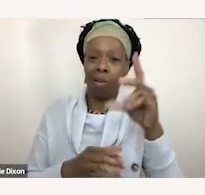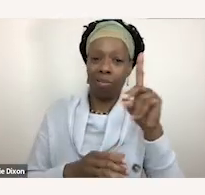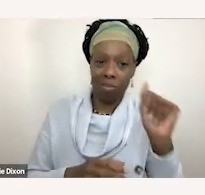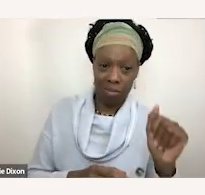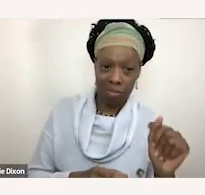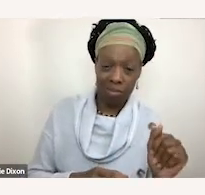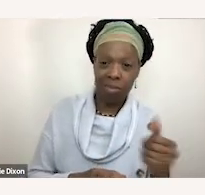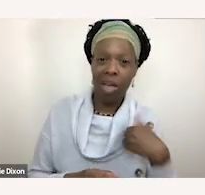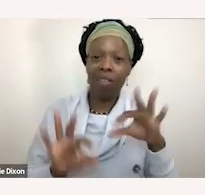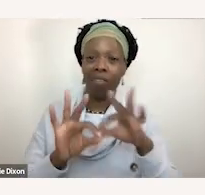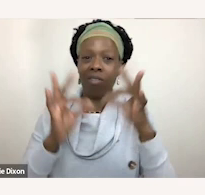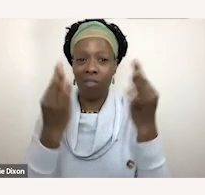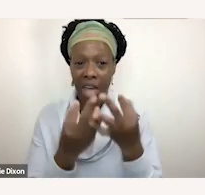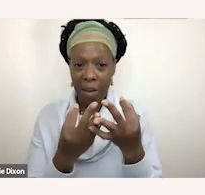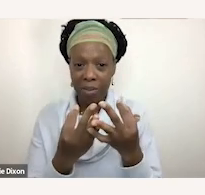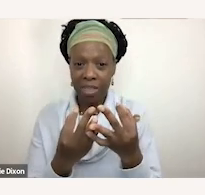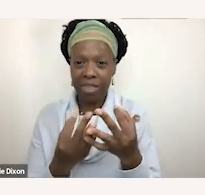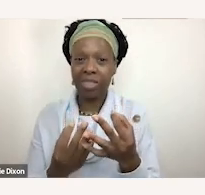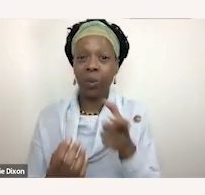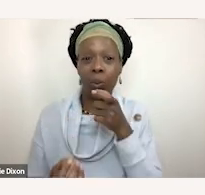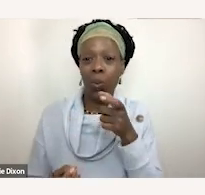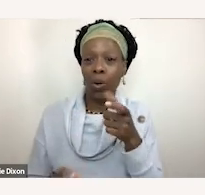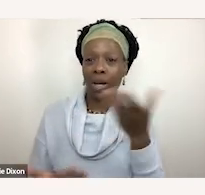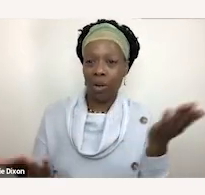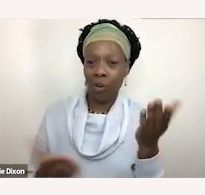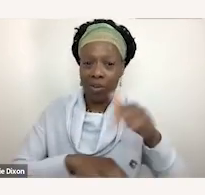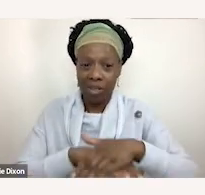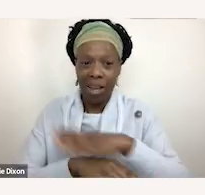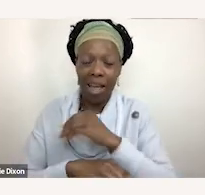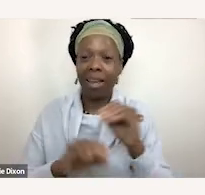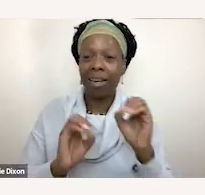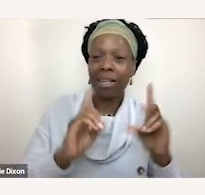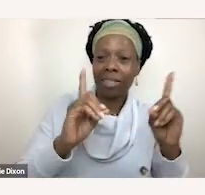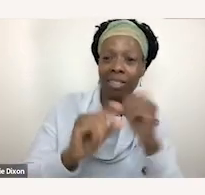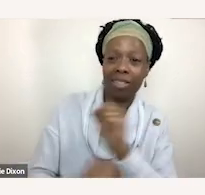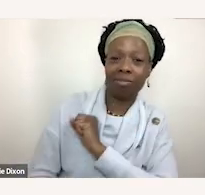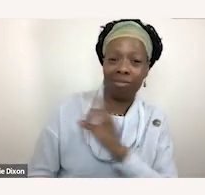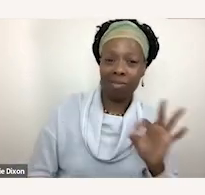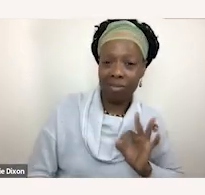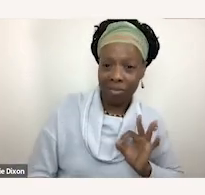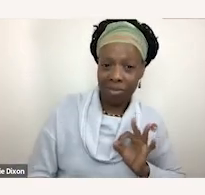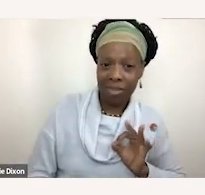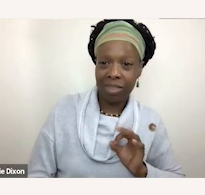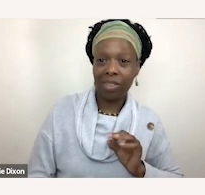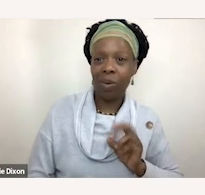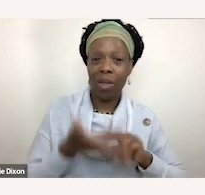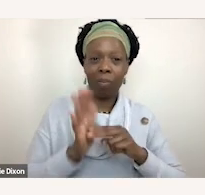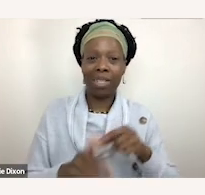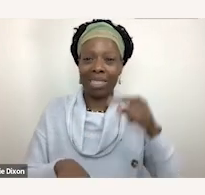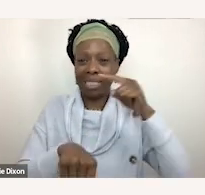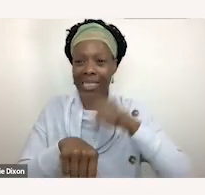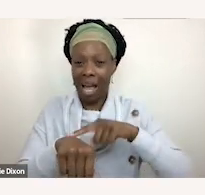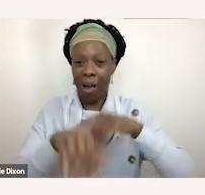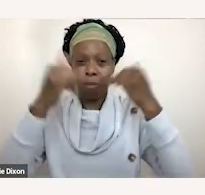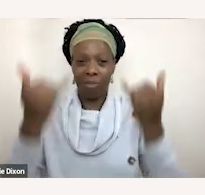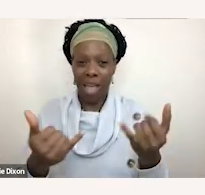tonight um and then educators and staff as well and so our big thing to all of you would say it's time to join the conversation so if there